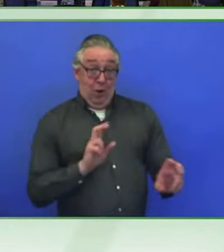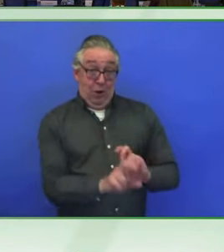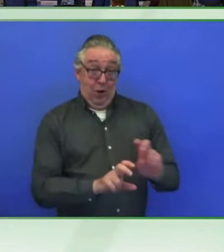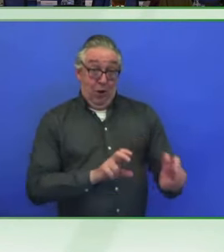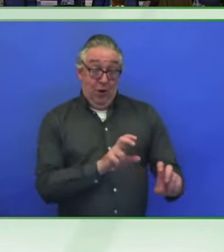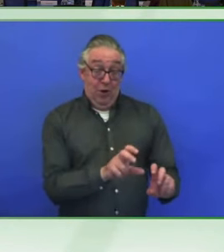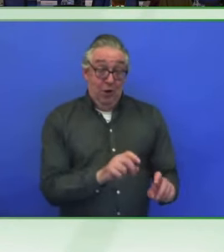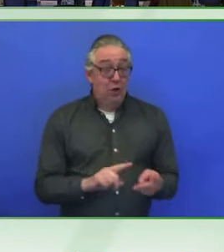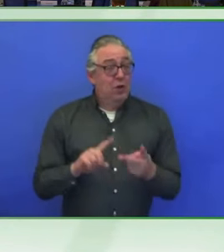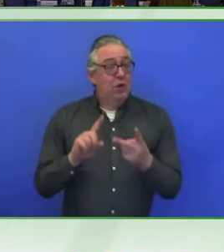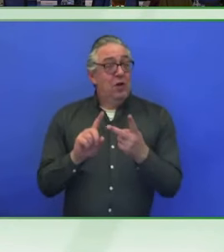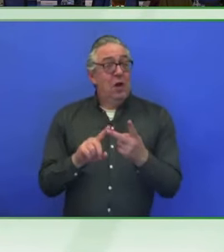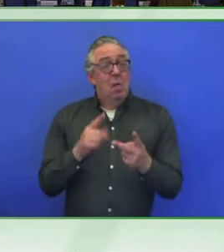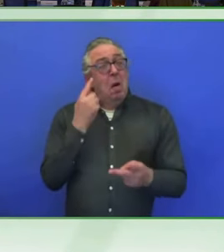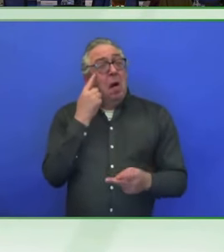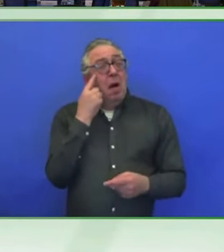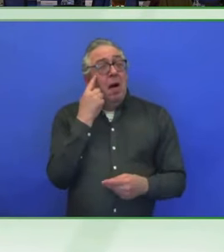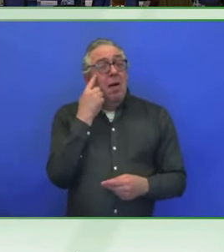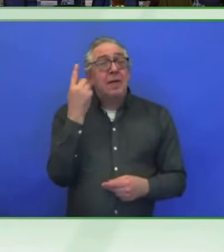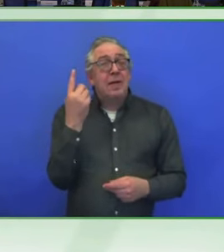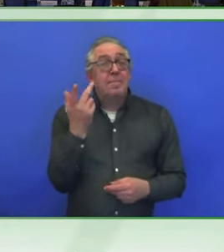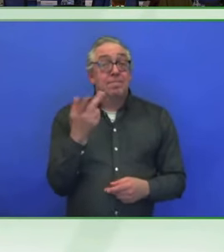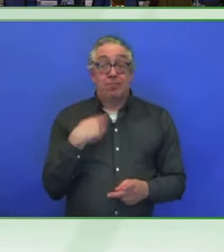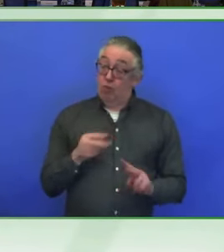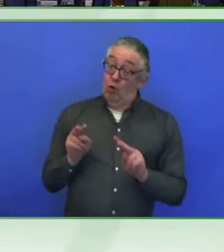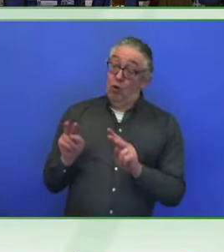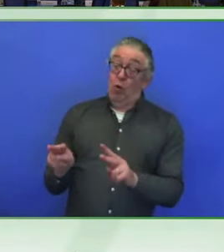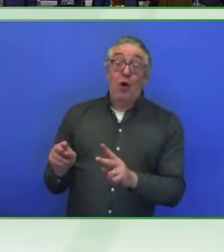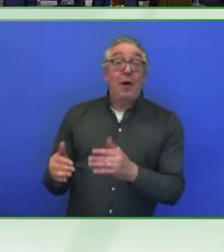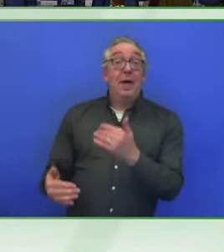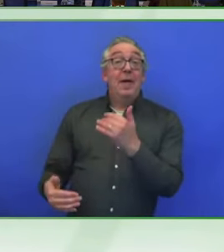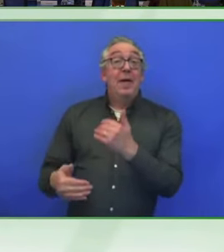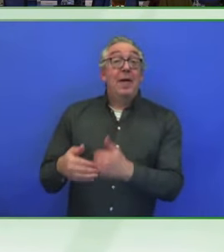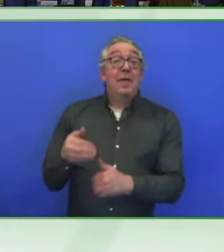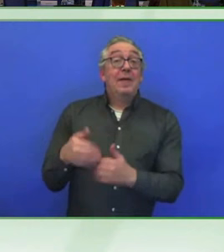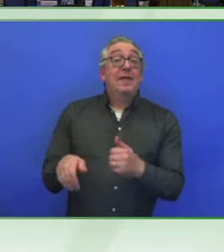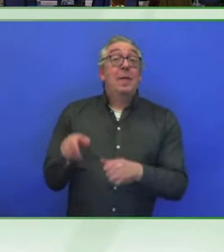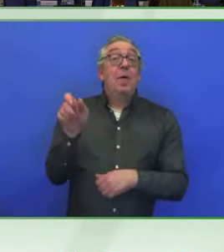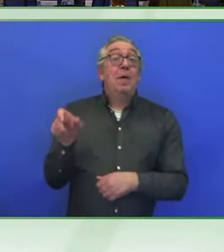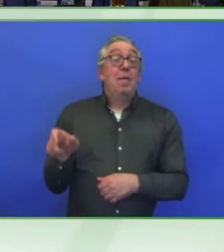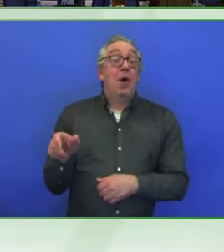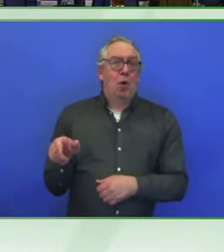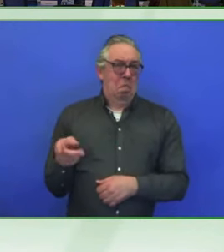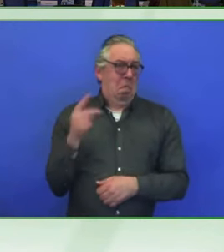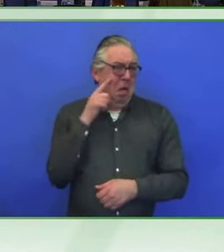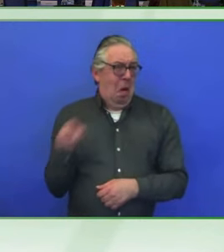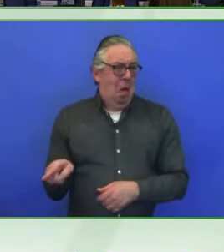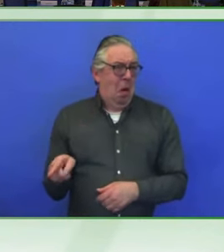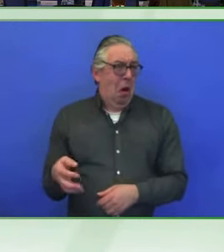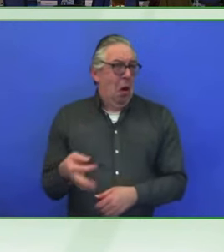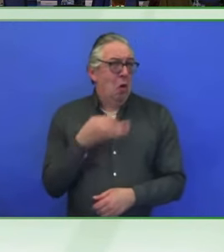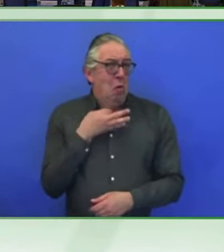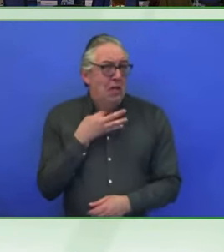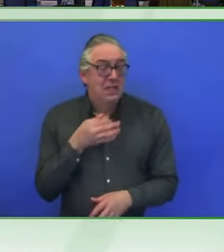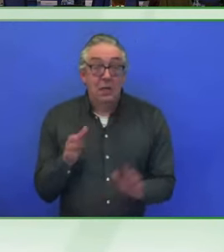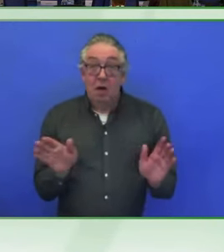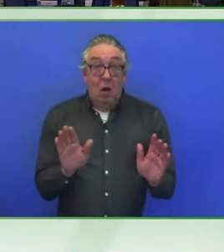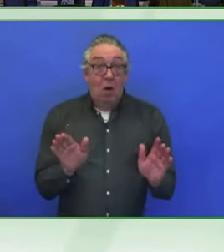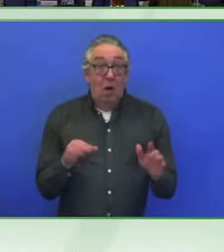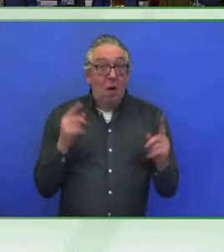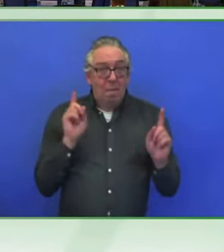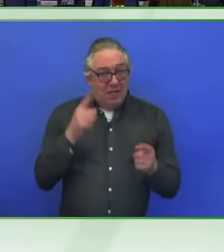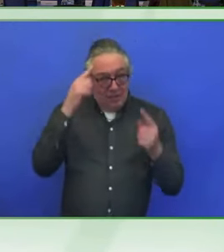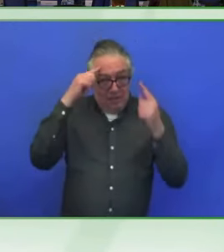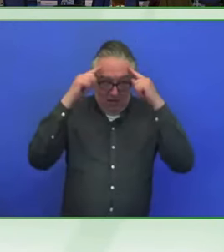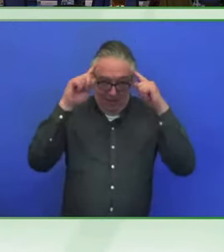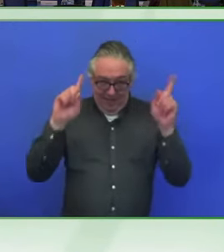at persons with disabilities, not as a risk factor, but opportunity factor. So with regard to the